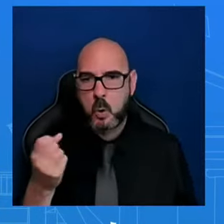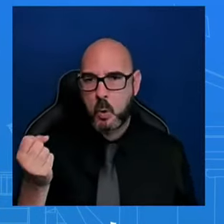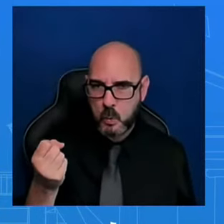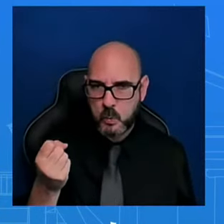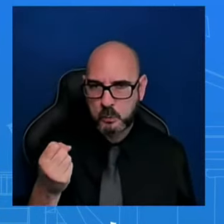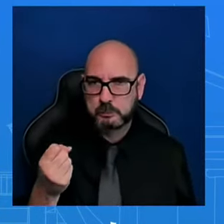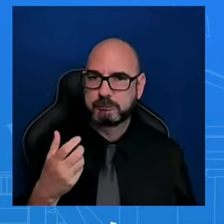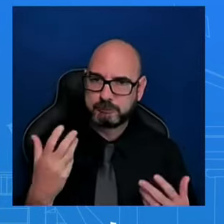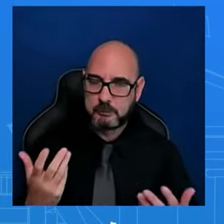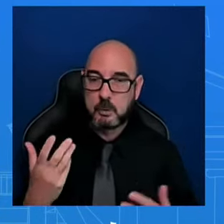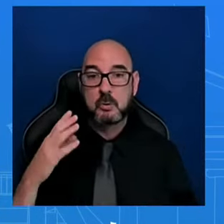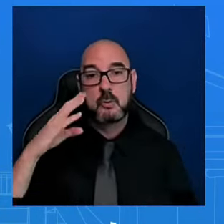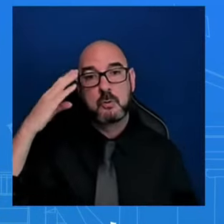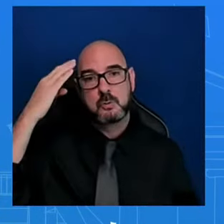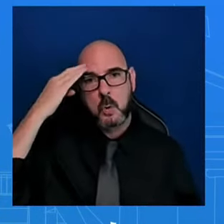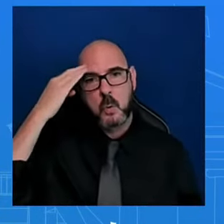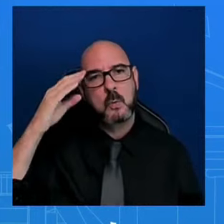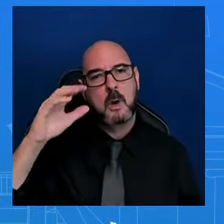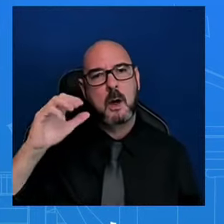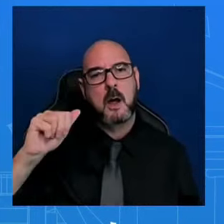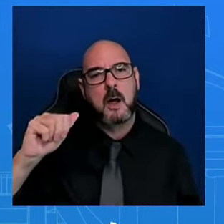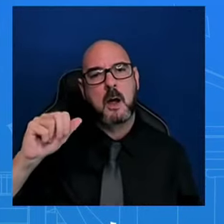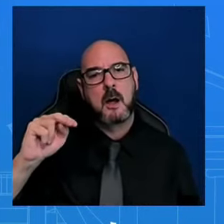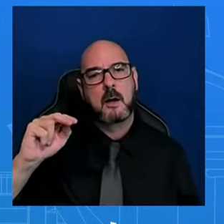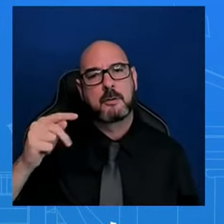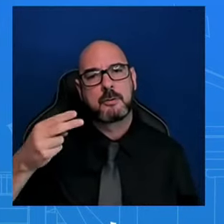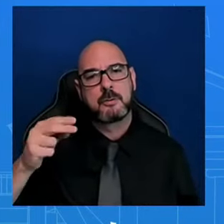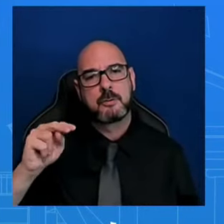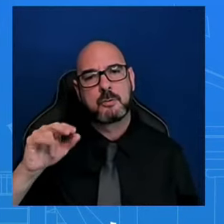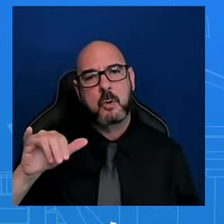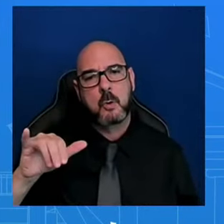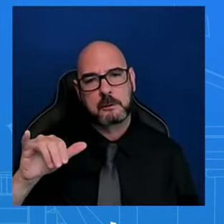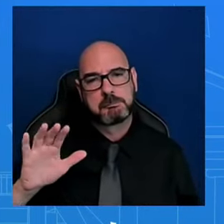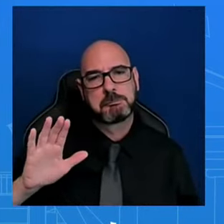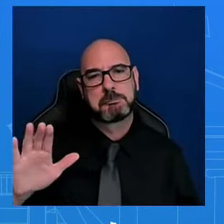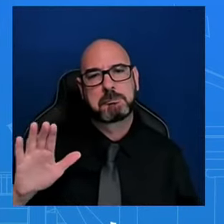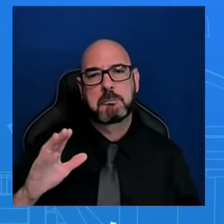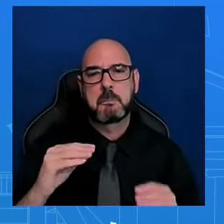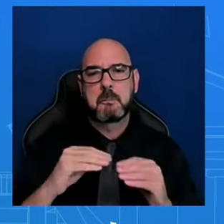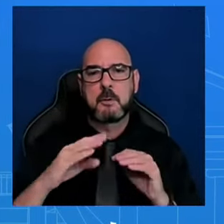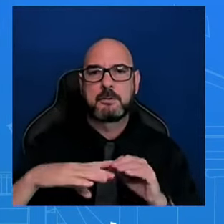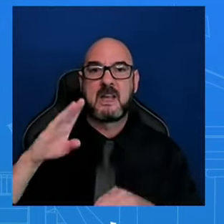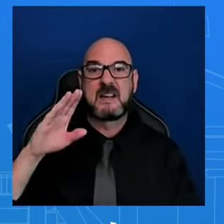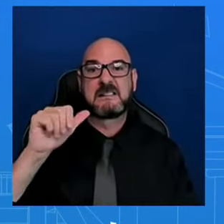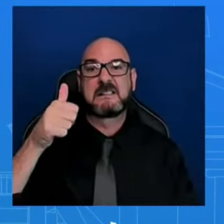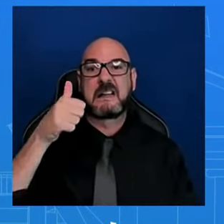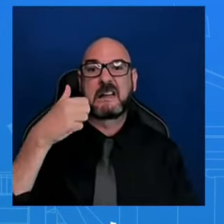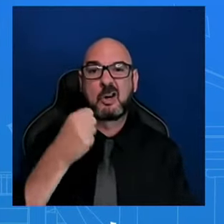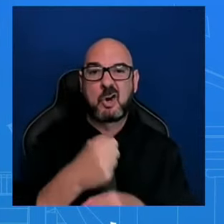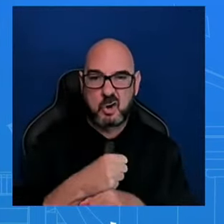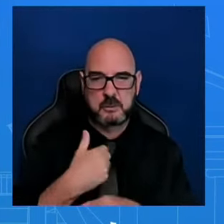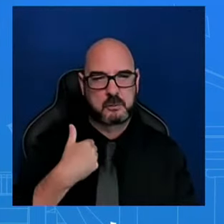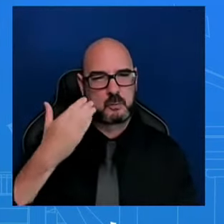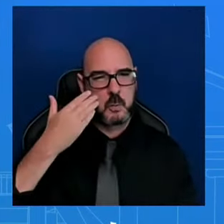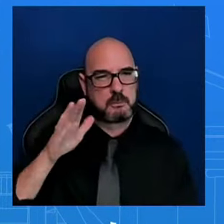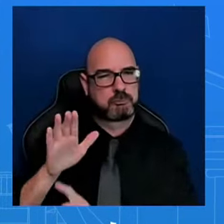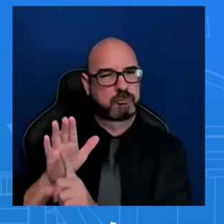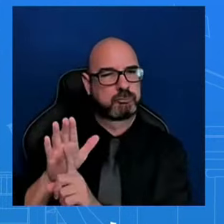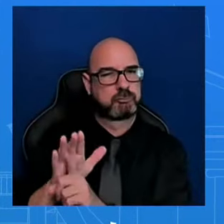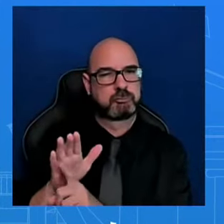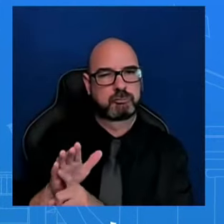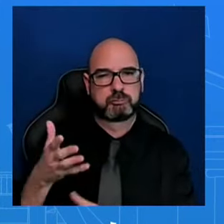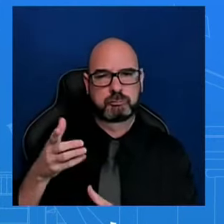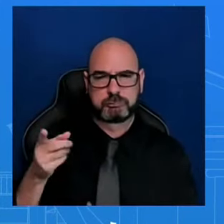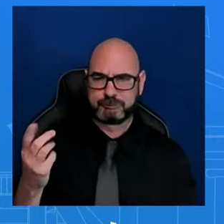some time now. I've known him for more than a decade. I've worked closely with him, and I consider him a friend, but also